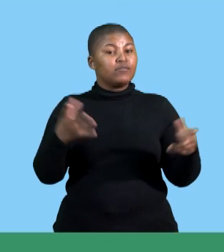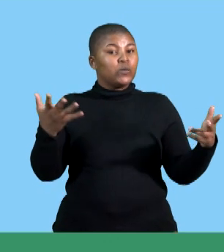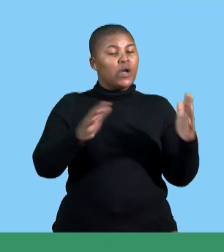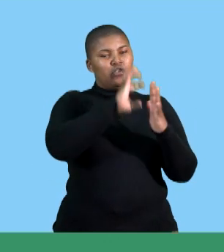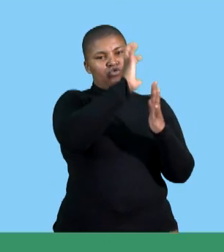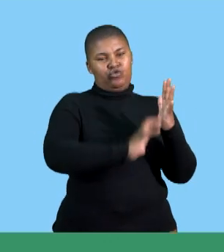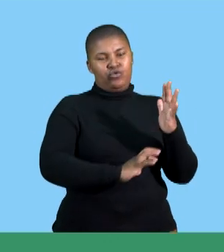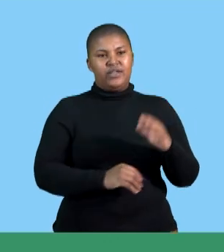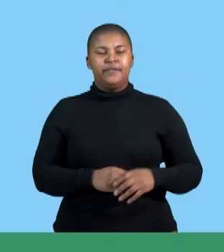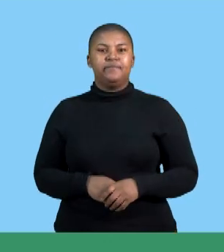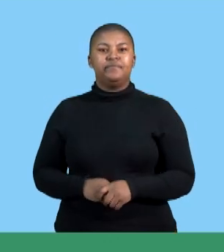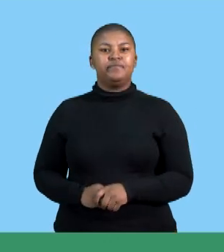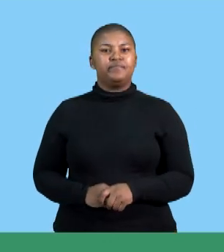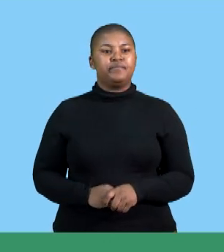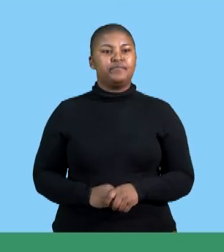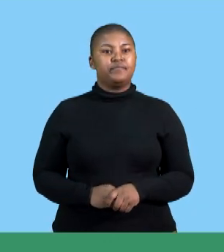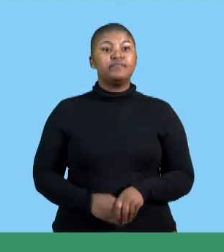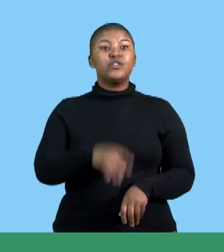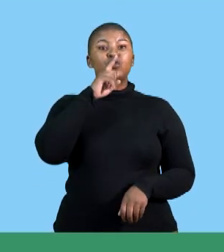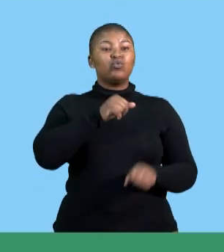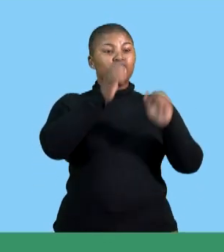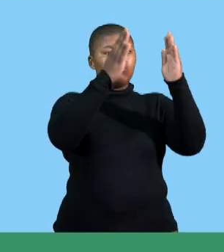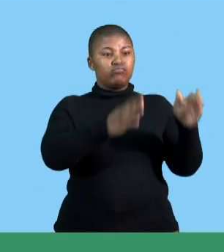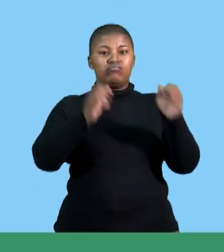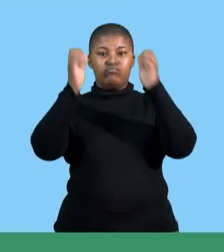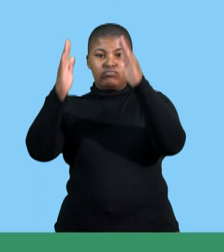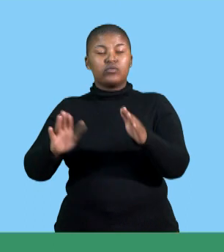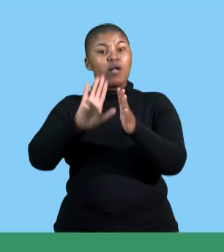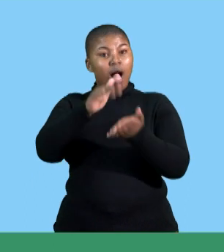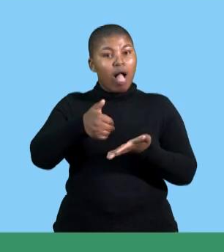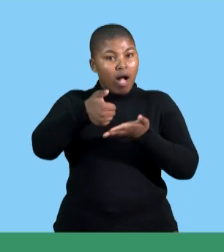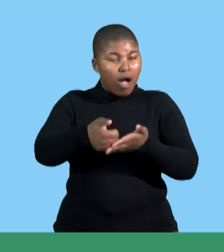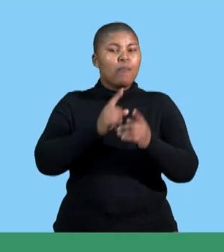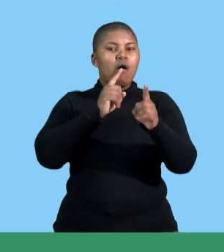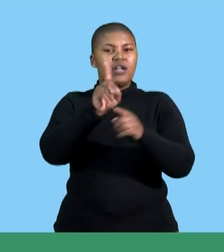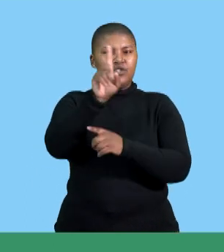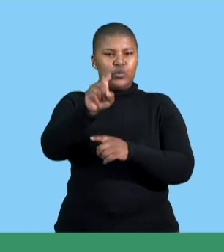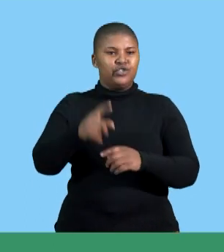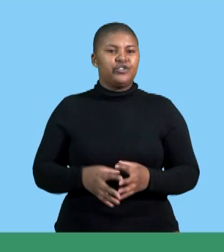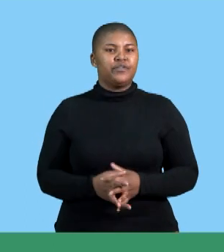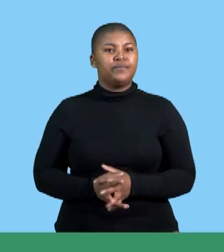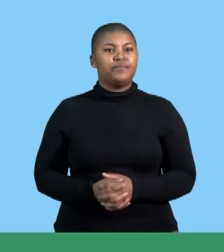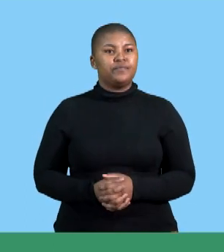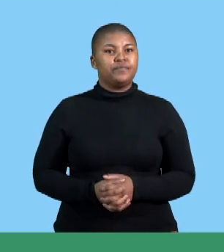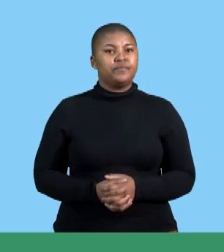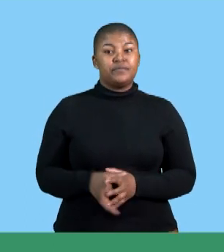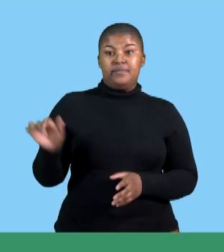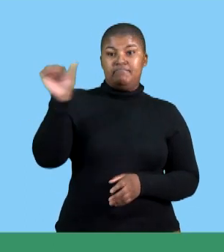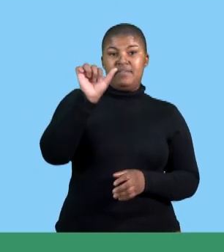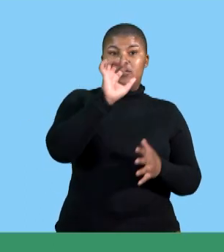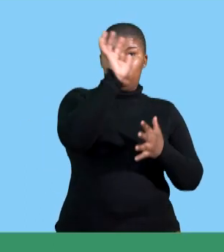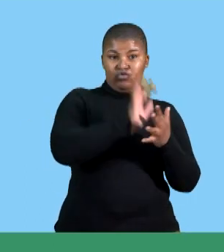use the table below as the guide to answer this question now let us go back to our